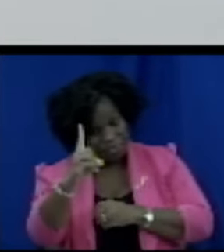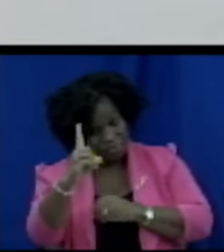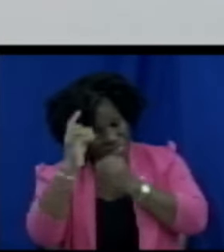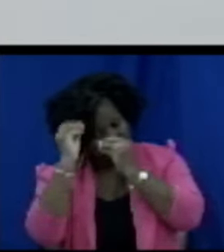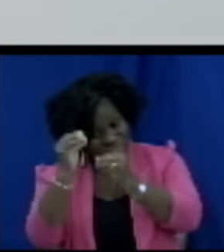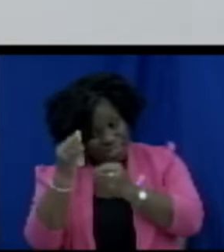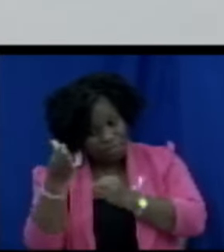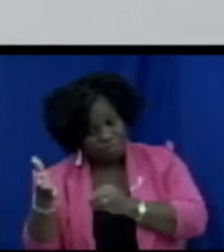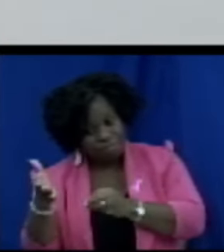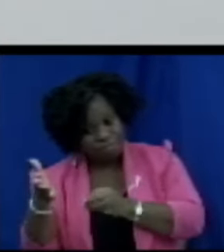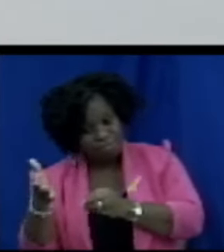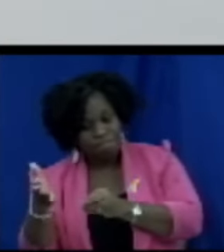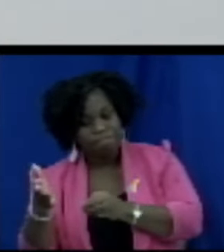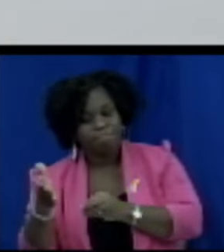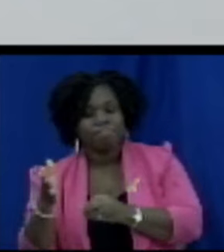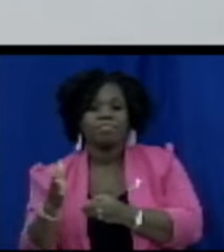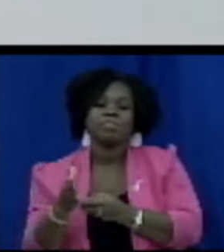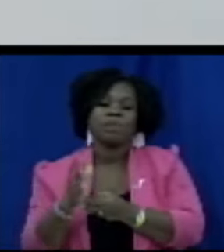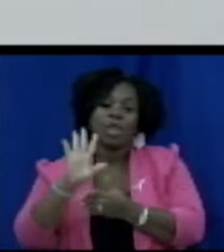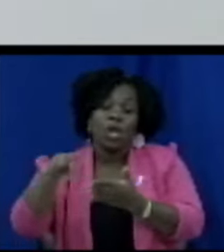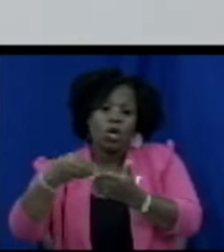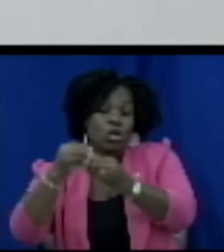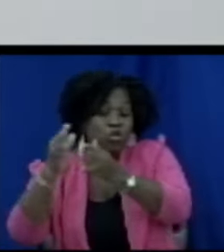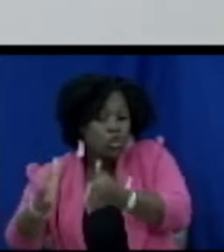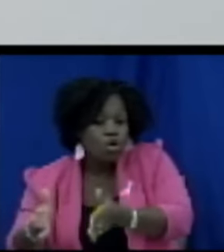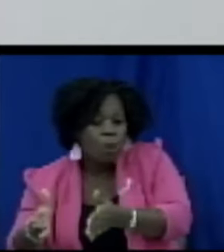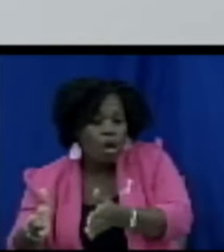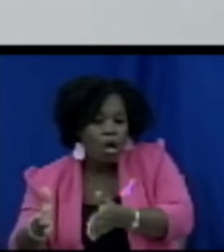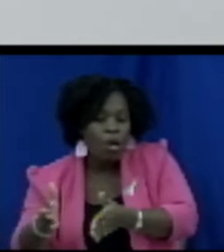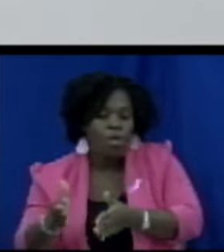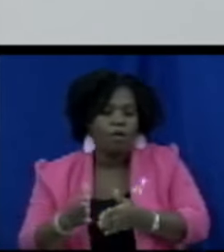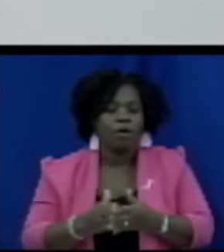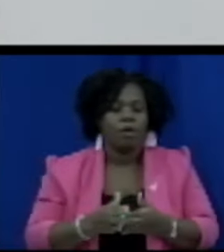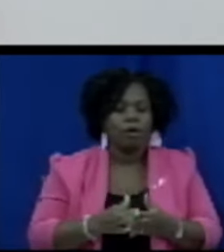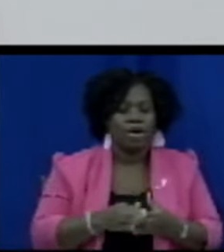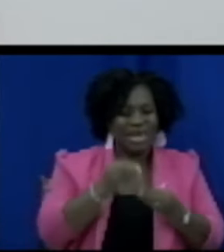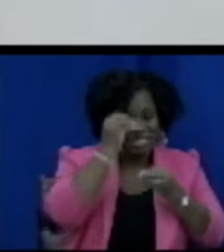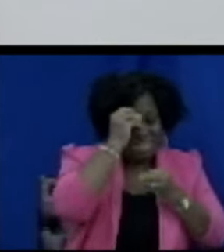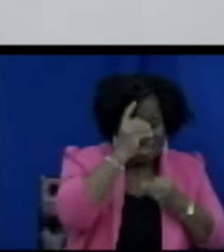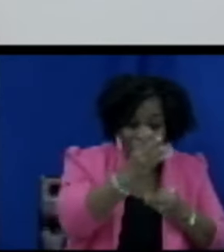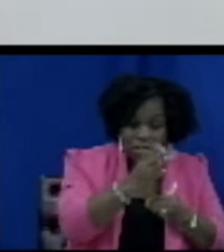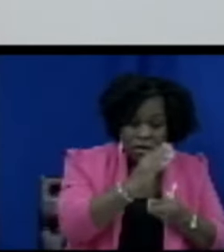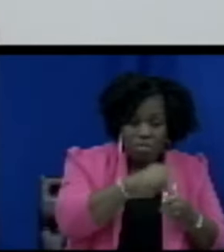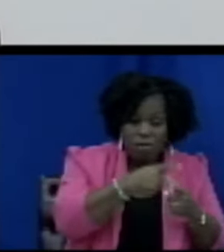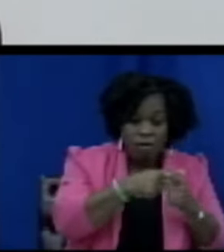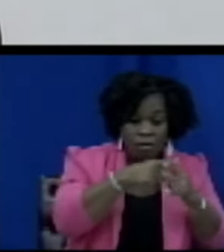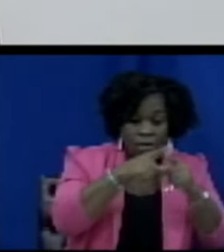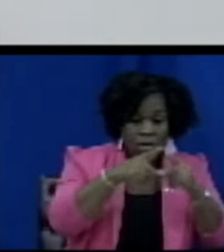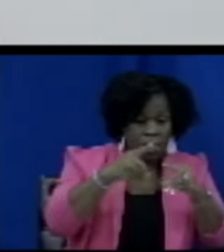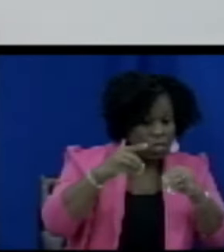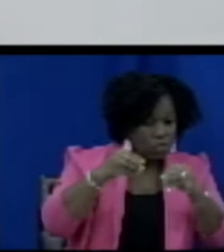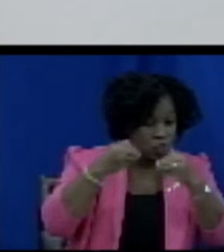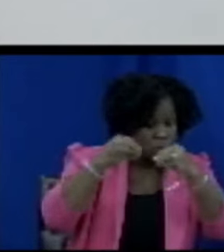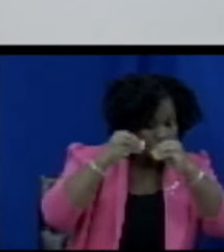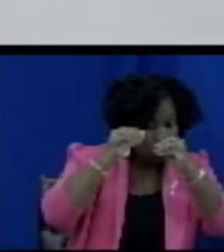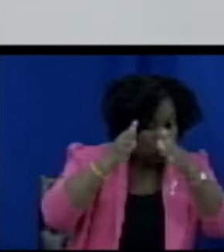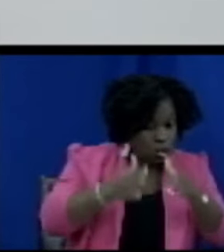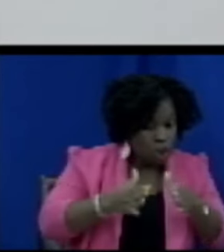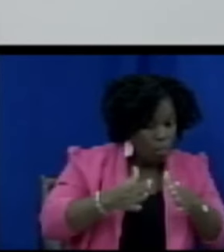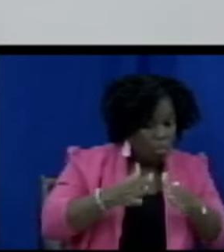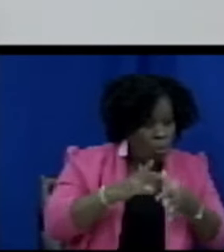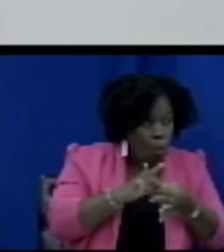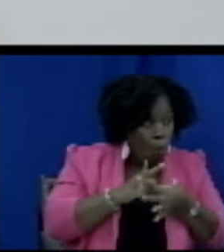the provider of the service or of the commodity that is going to be critically important in going forward